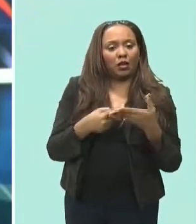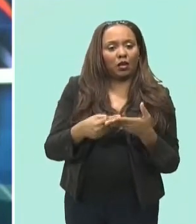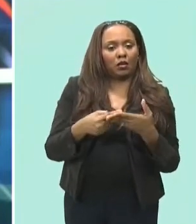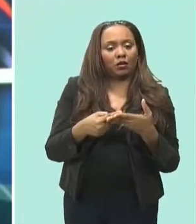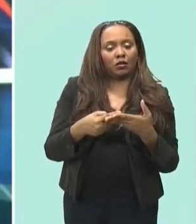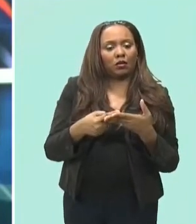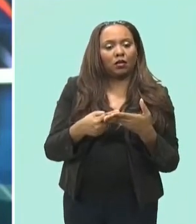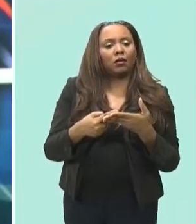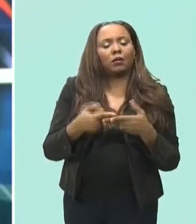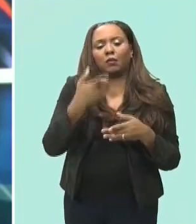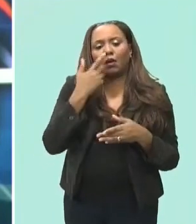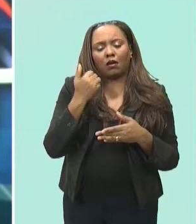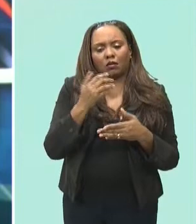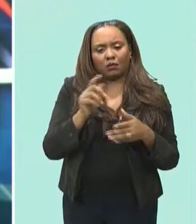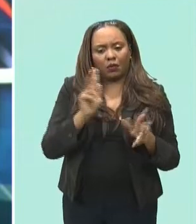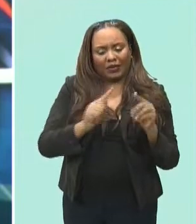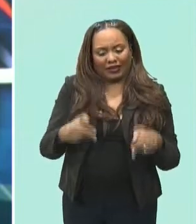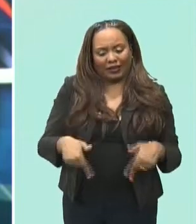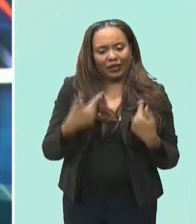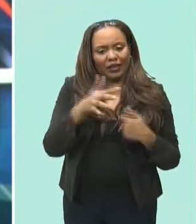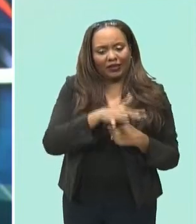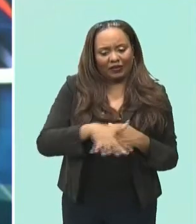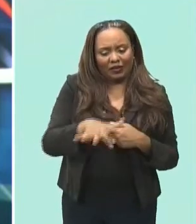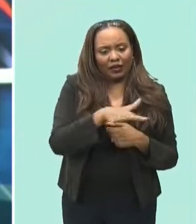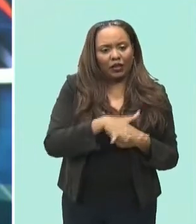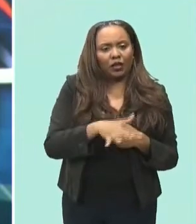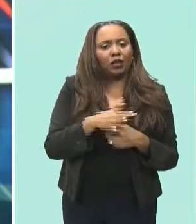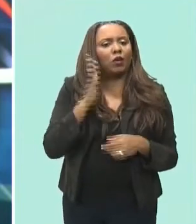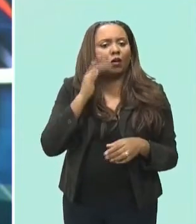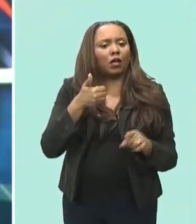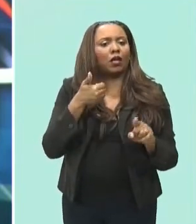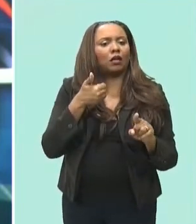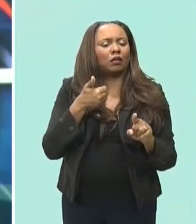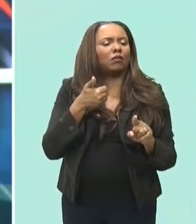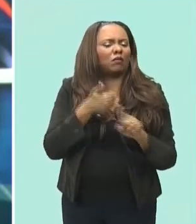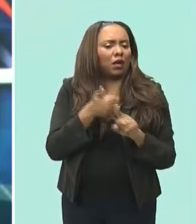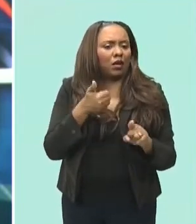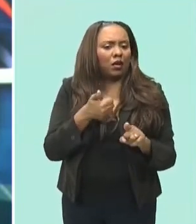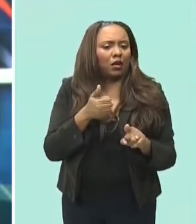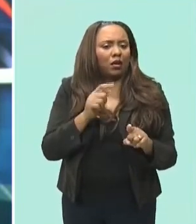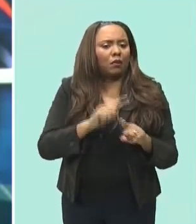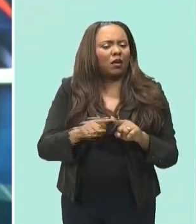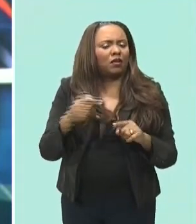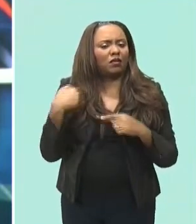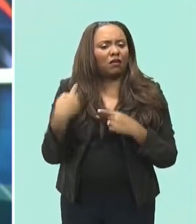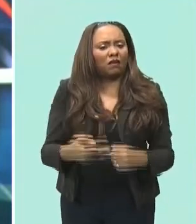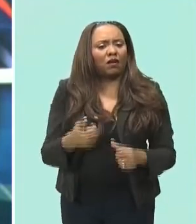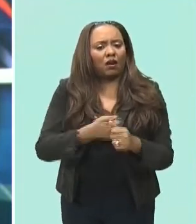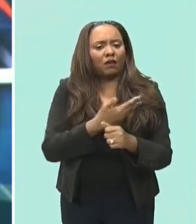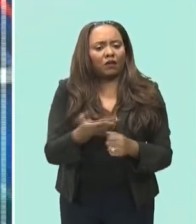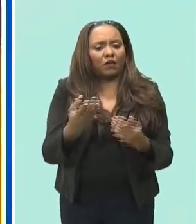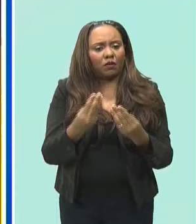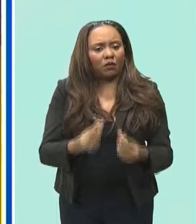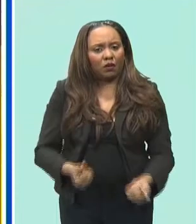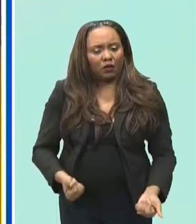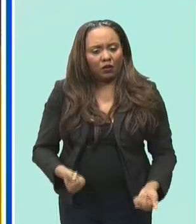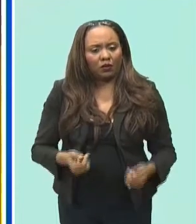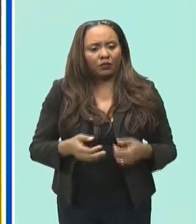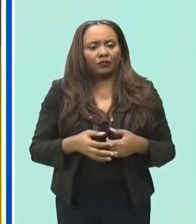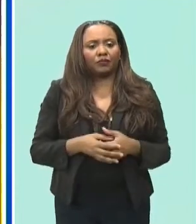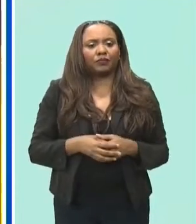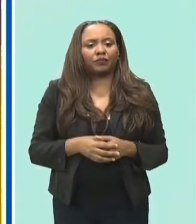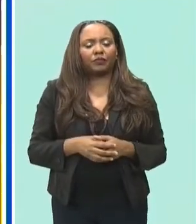likely to be impacted by the work he says except for a few minor hiccups everything has gone smoothly there were